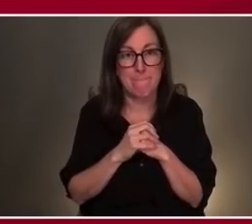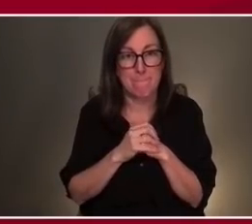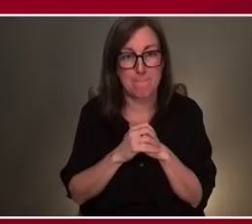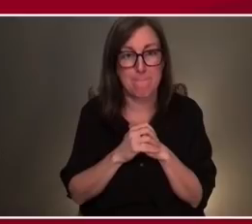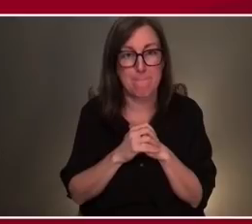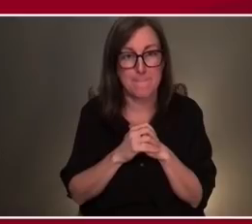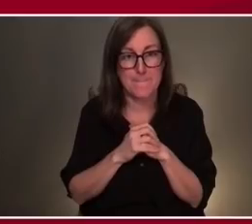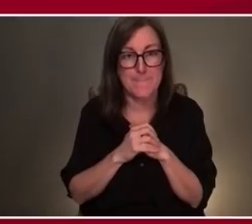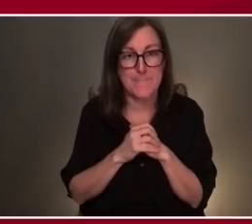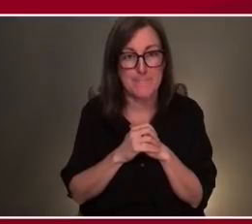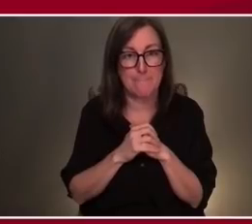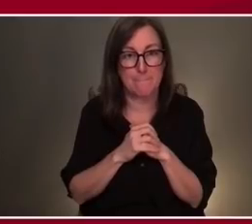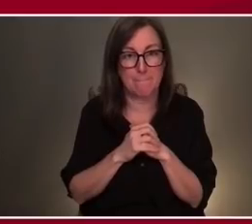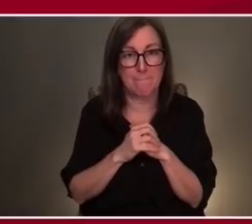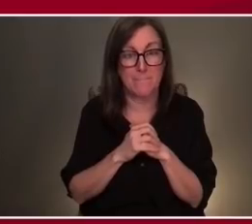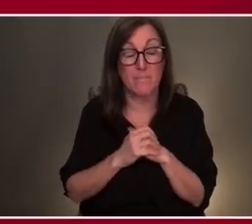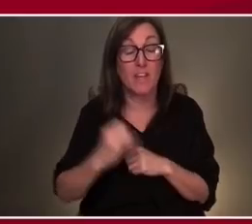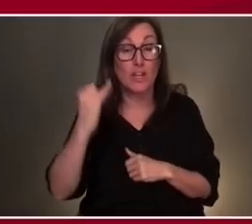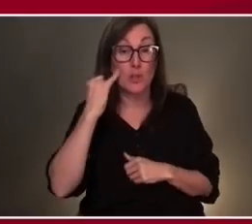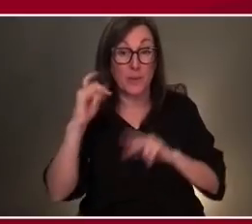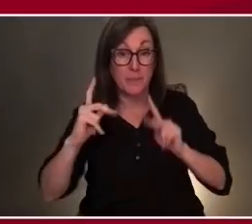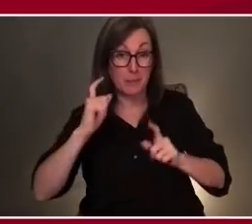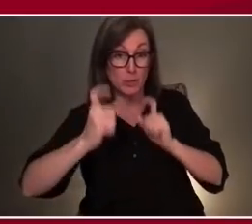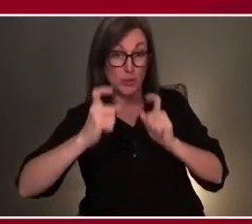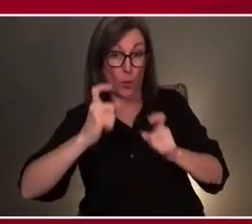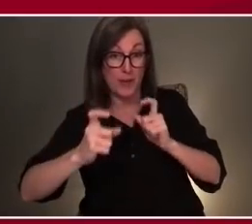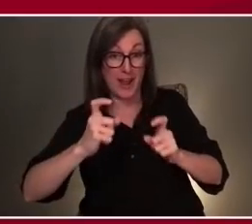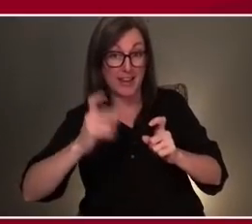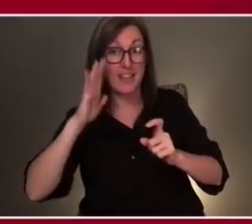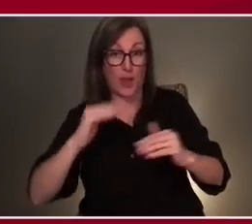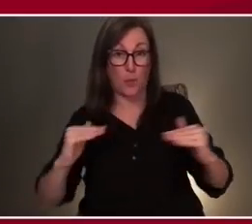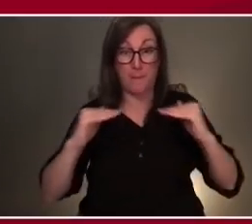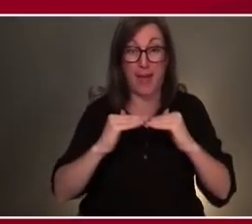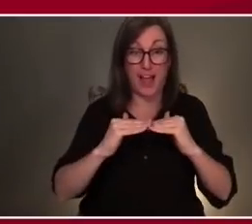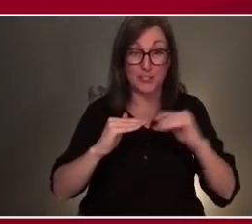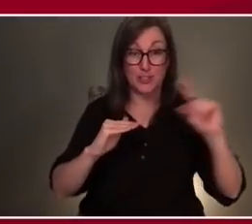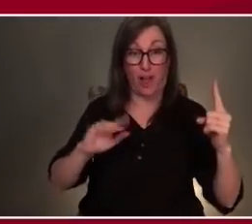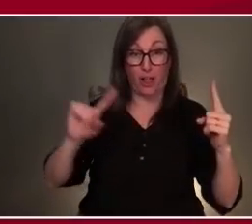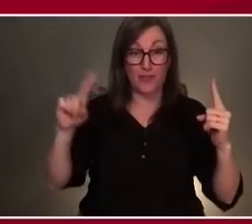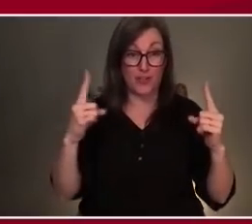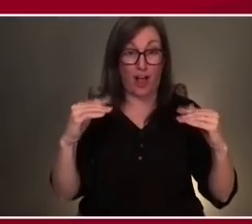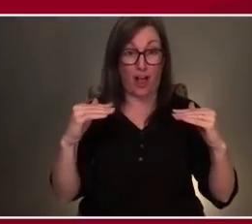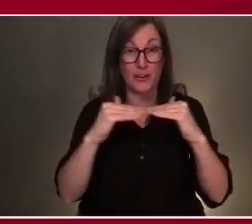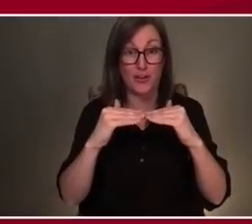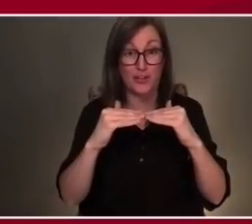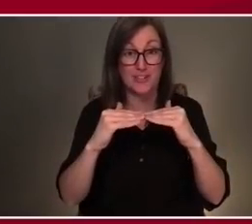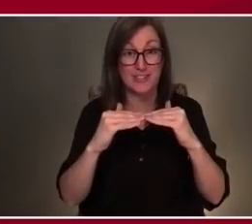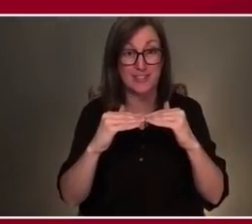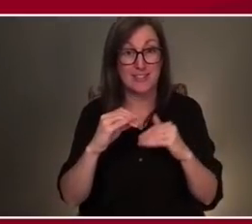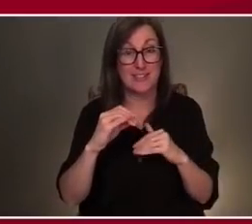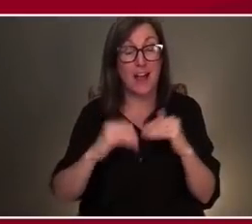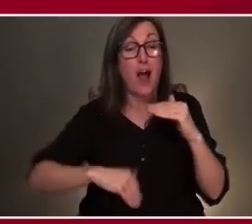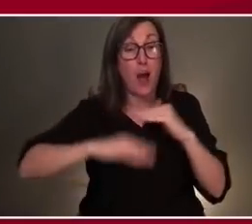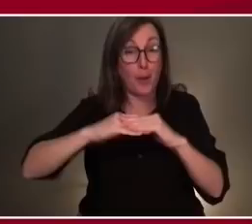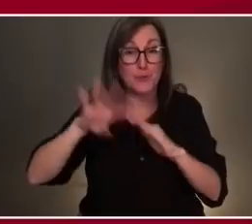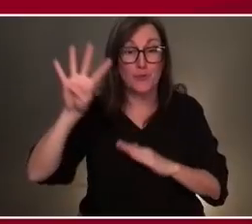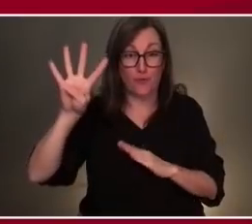money to SIDRAP, it'll be matched dollar for dollar. Now, if you give more than $4 million, it won't all be matched. But if you give up to $4 million,